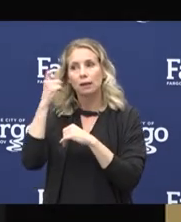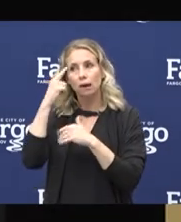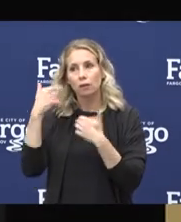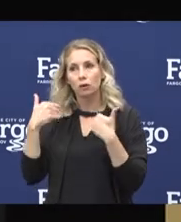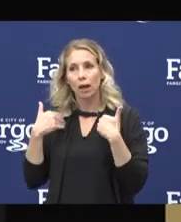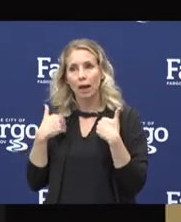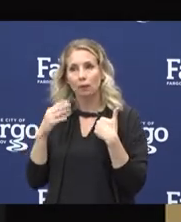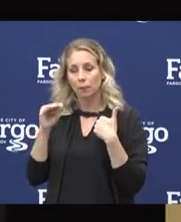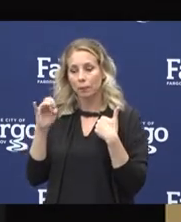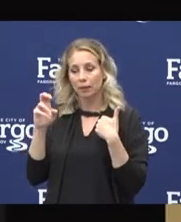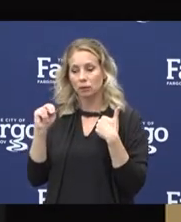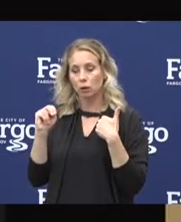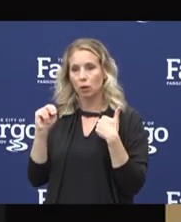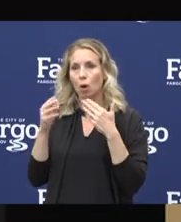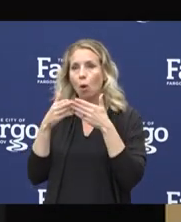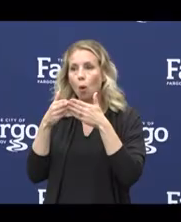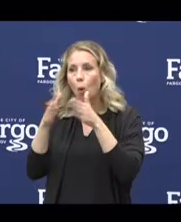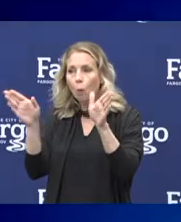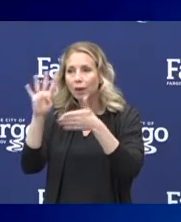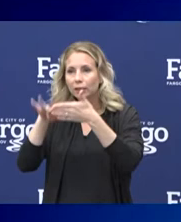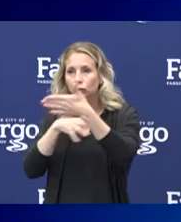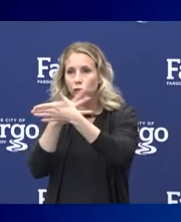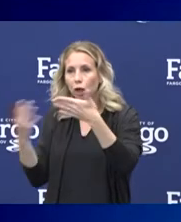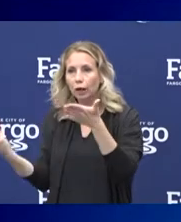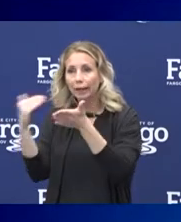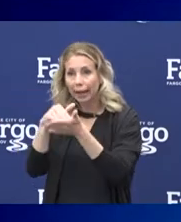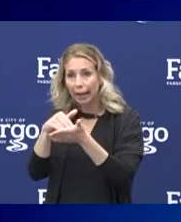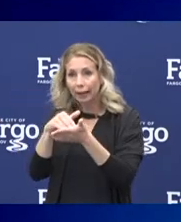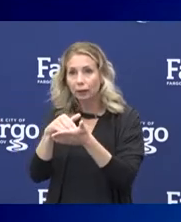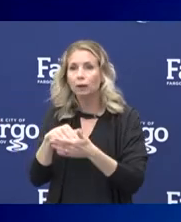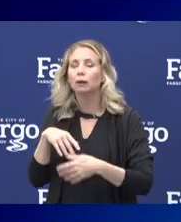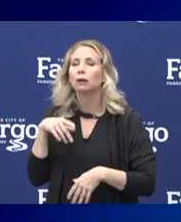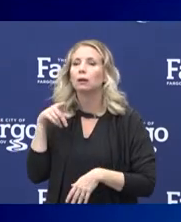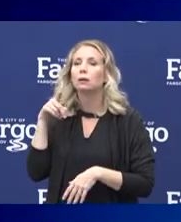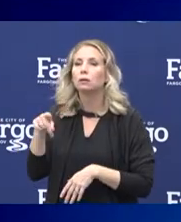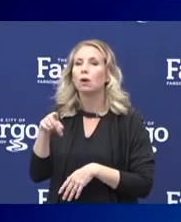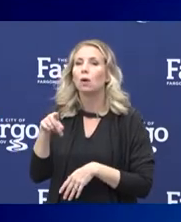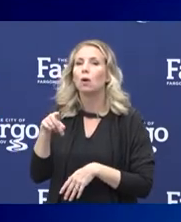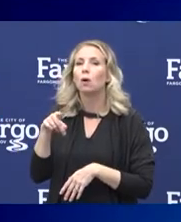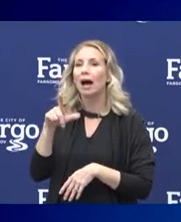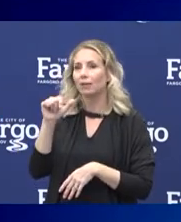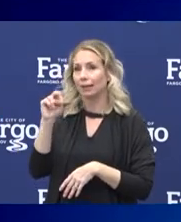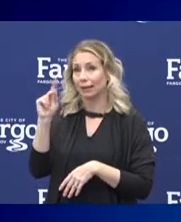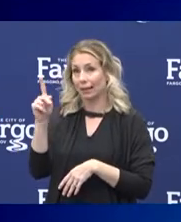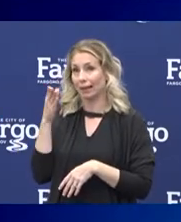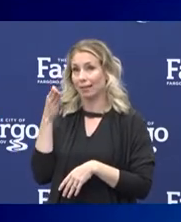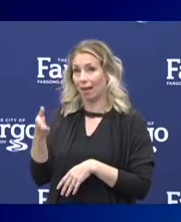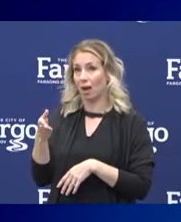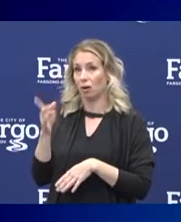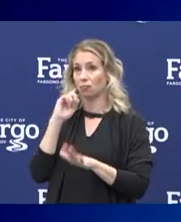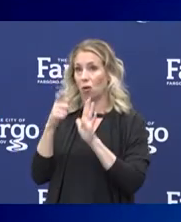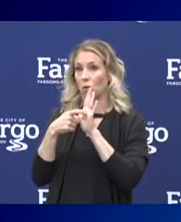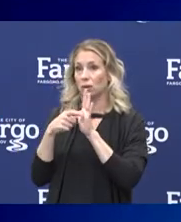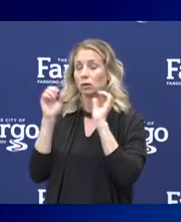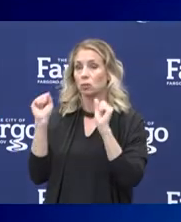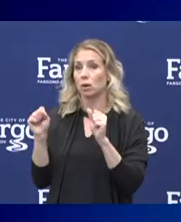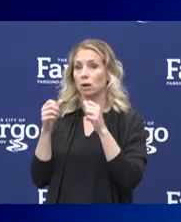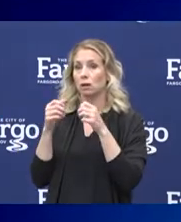Minnesota reopening chart, so there's a link noted on that slide to look at the reopening,